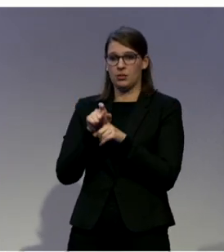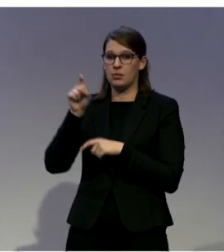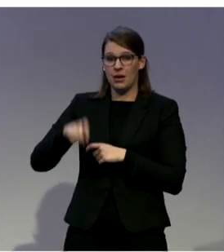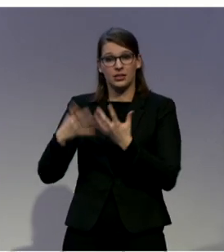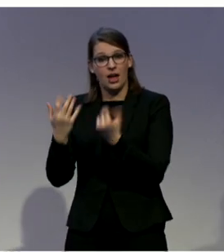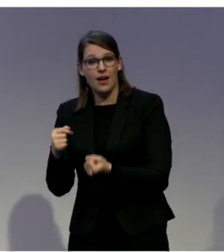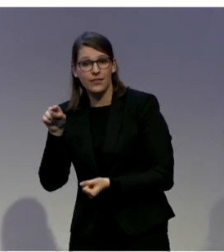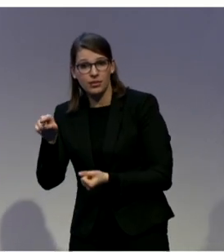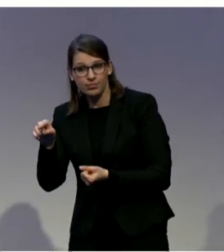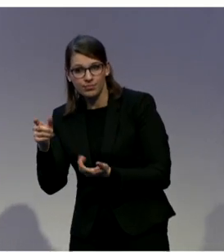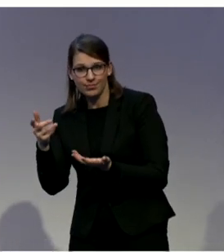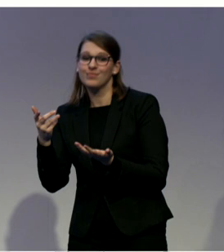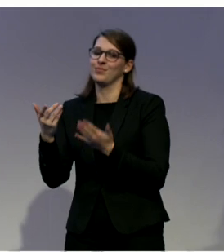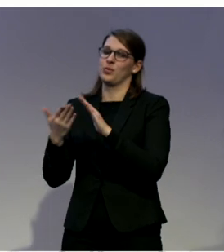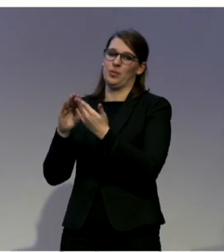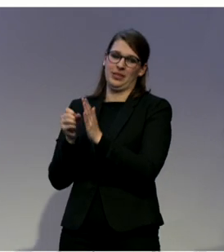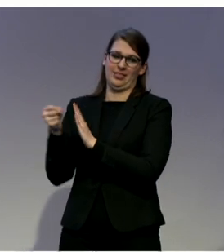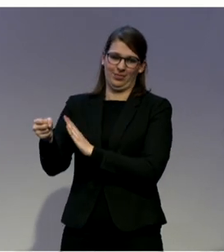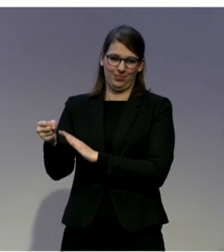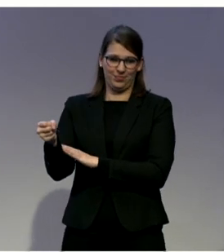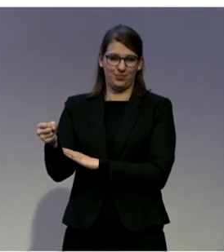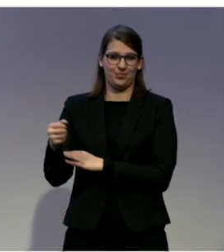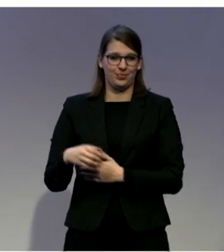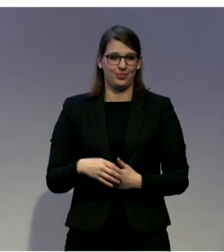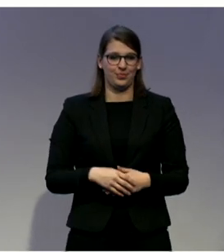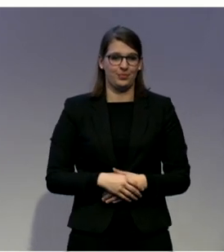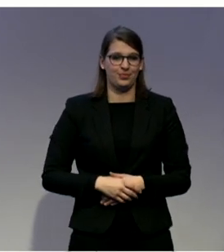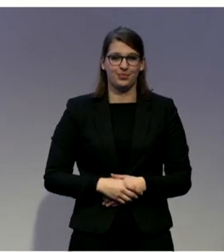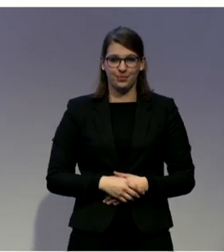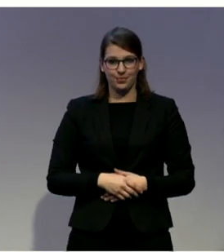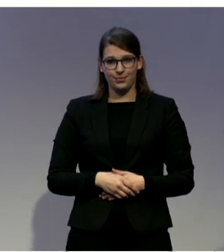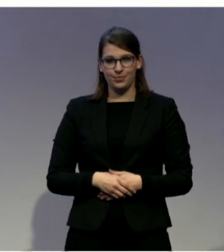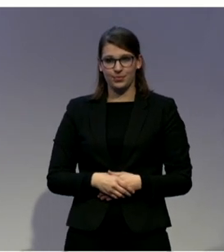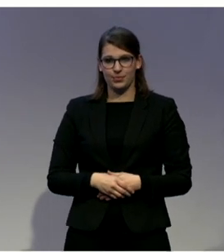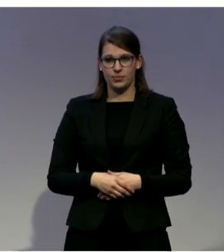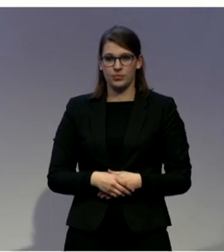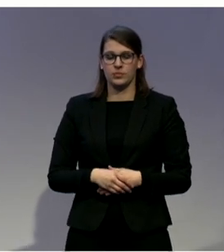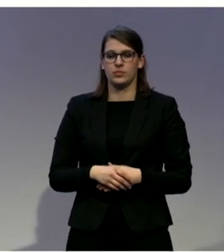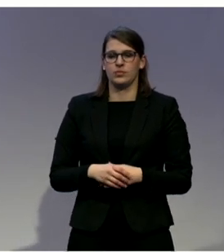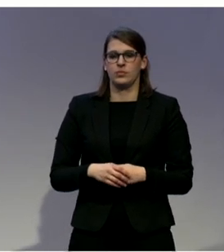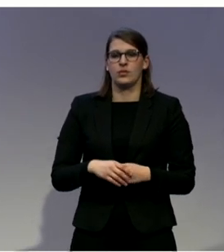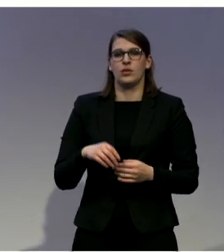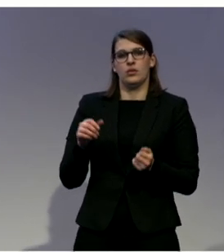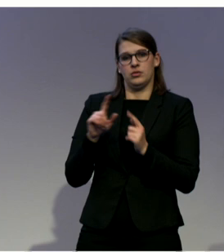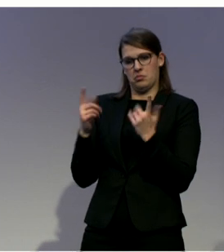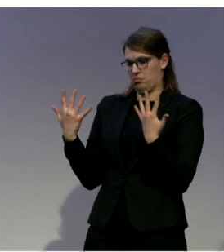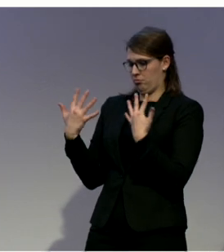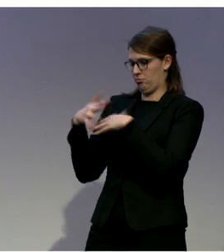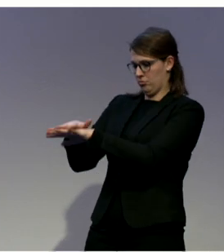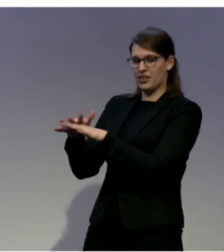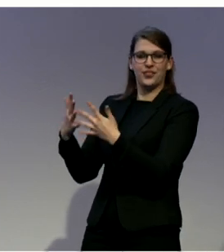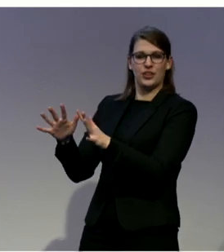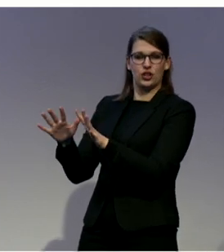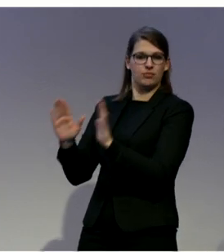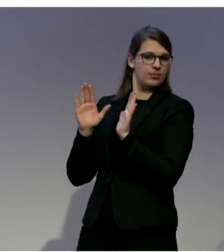we believe that we don't satisfy with integration. It's just not enough. We could go on using